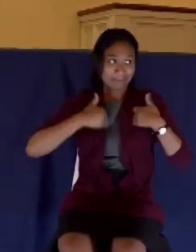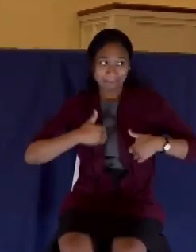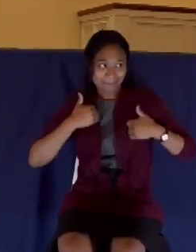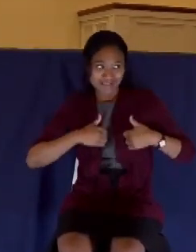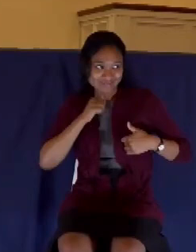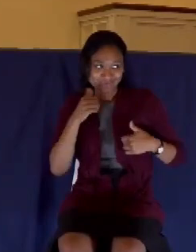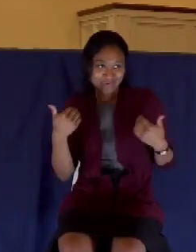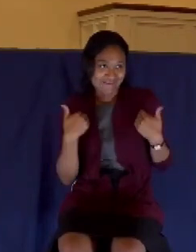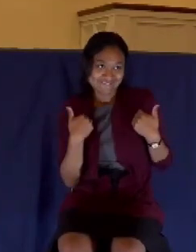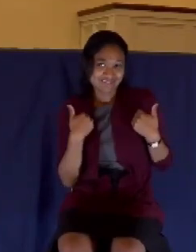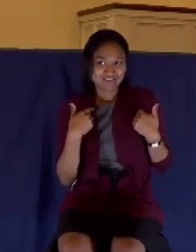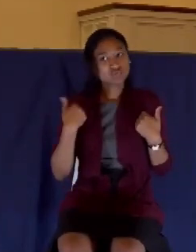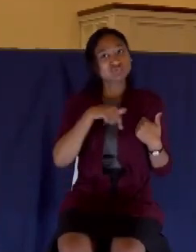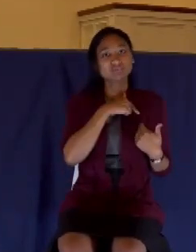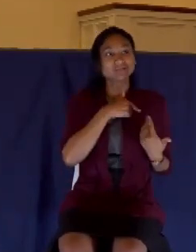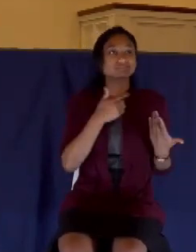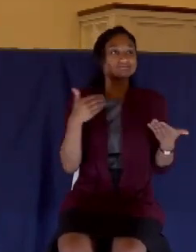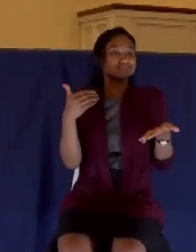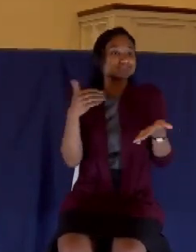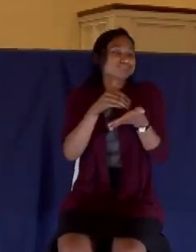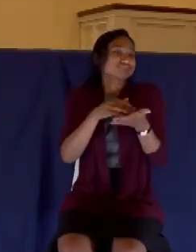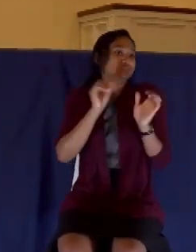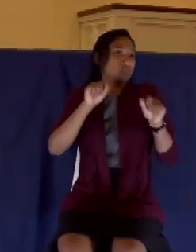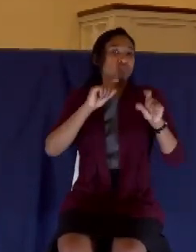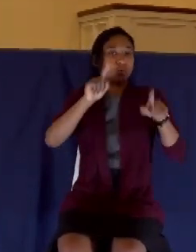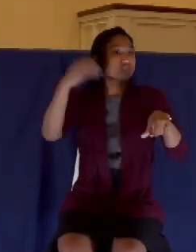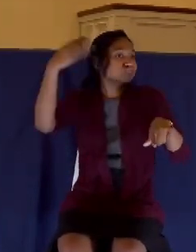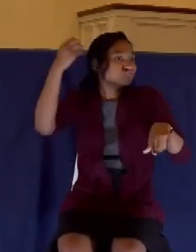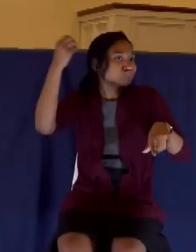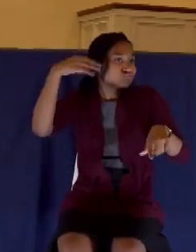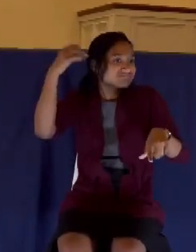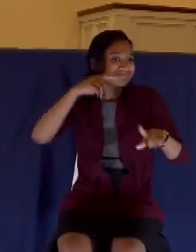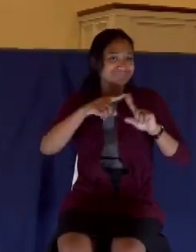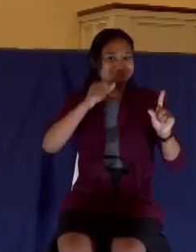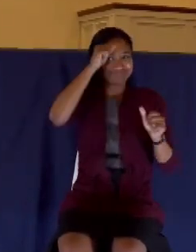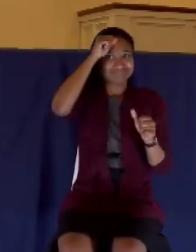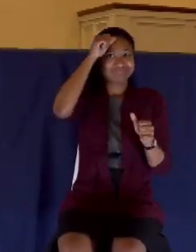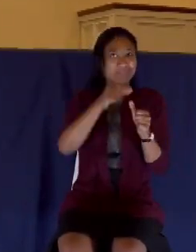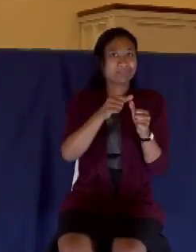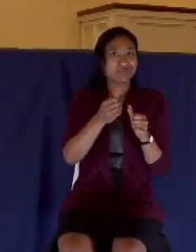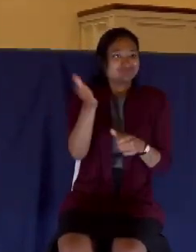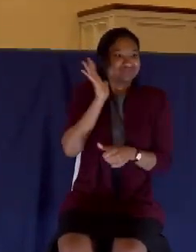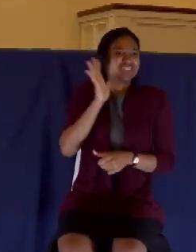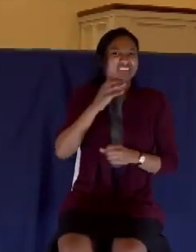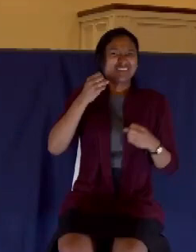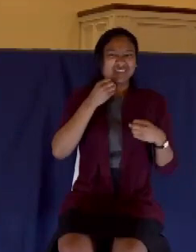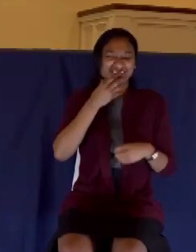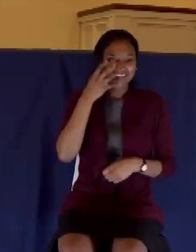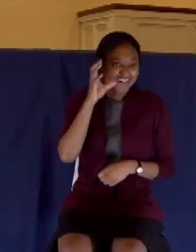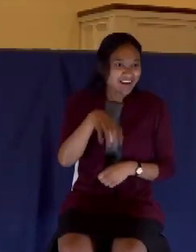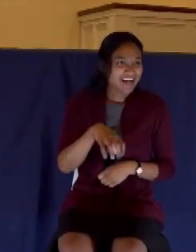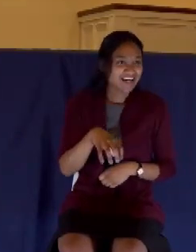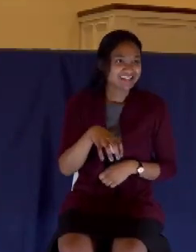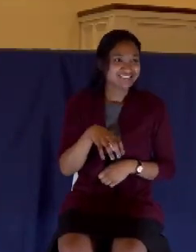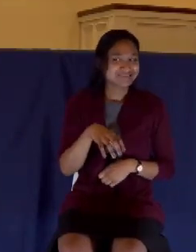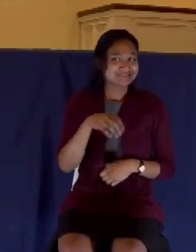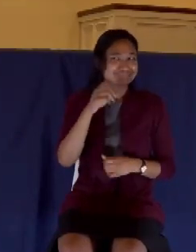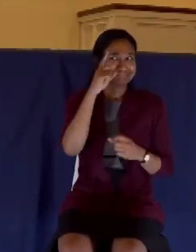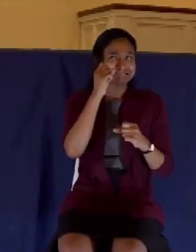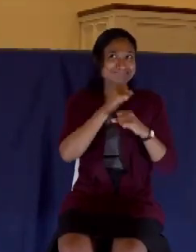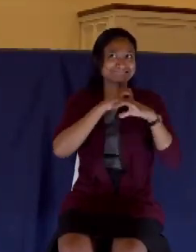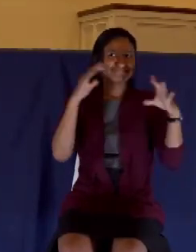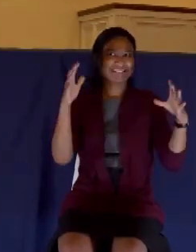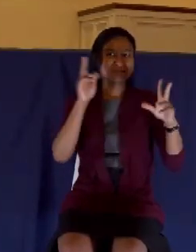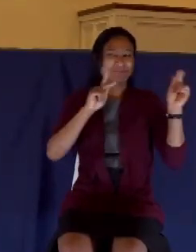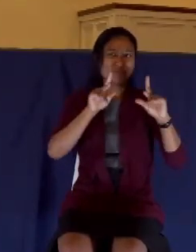frequently like we do. It was a hot climate. So you can imagine what it was like when you get a lot of people together who were in a room that had just walked a